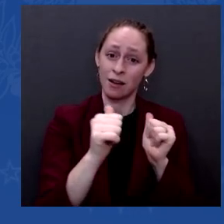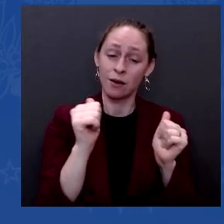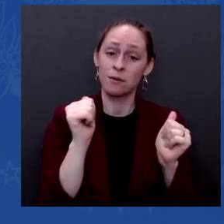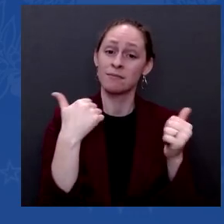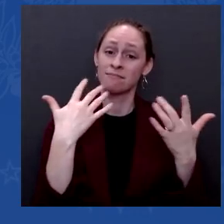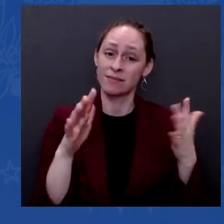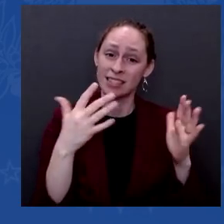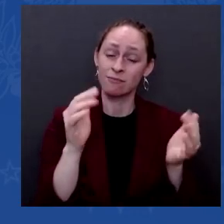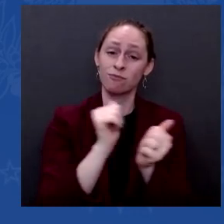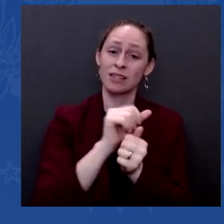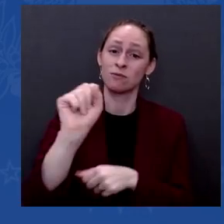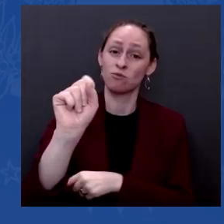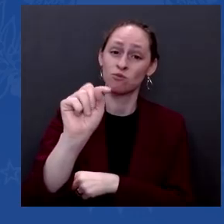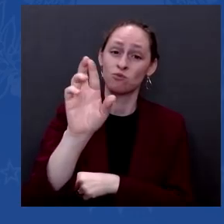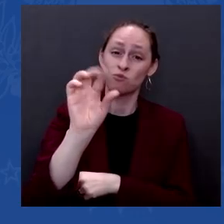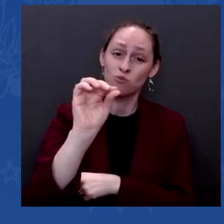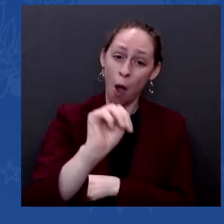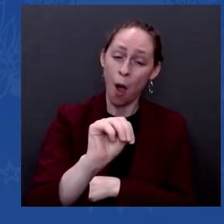that